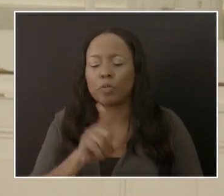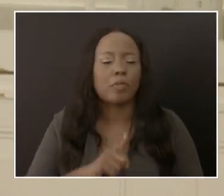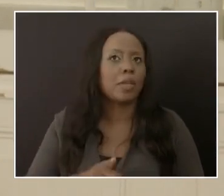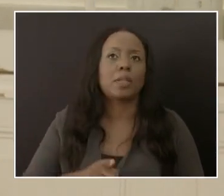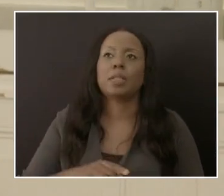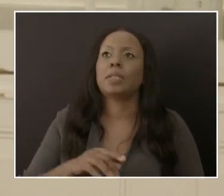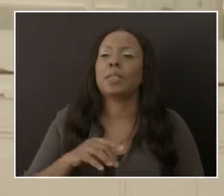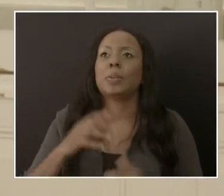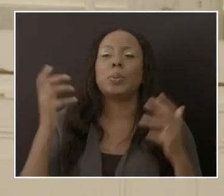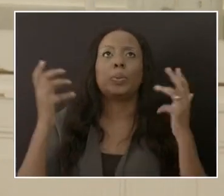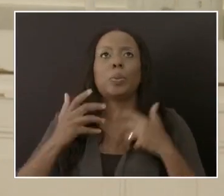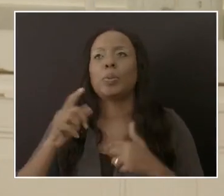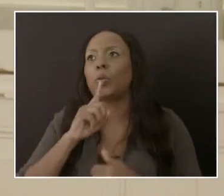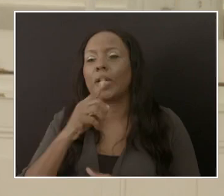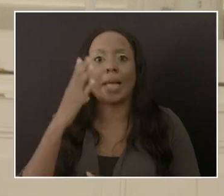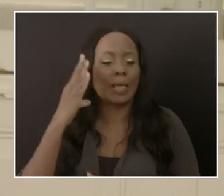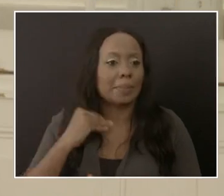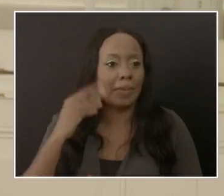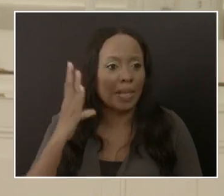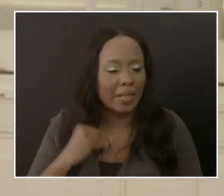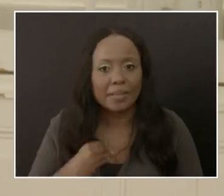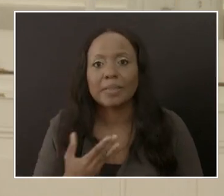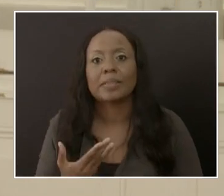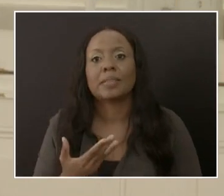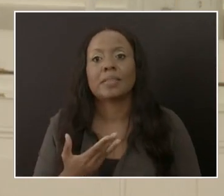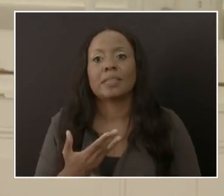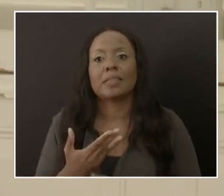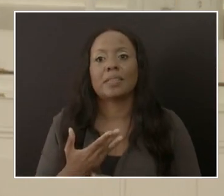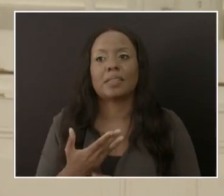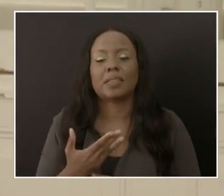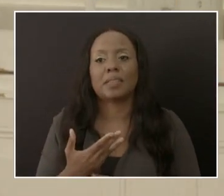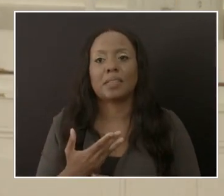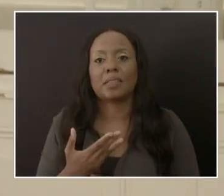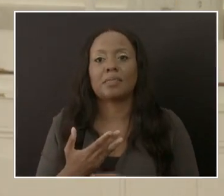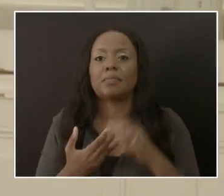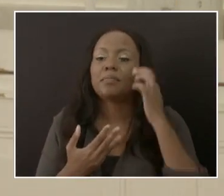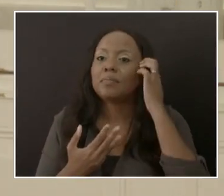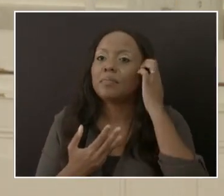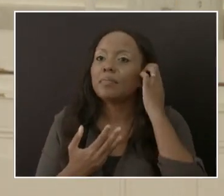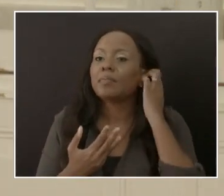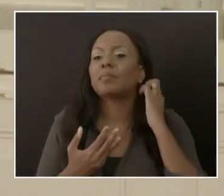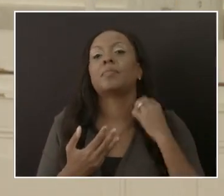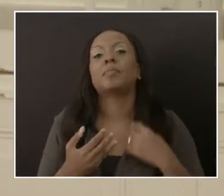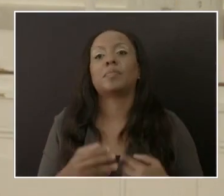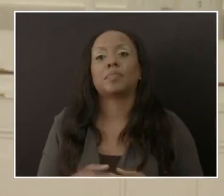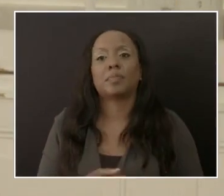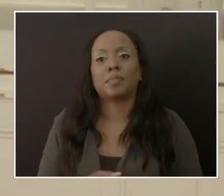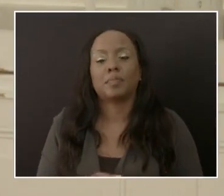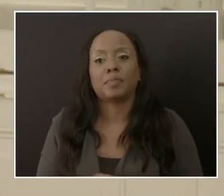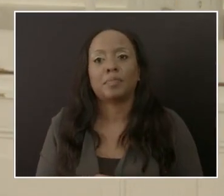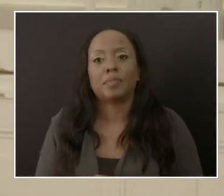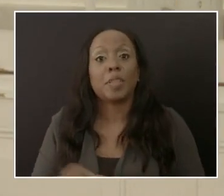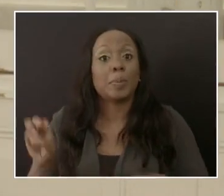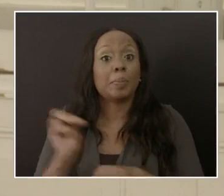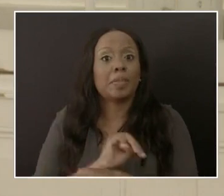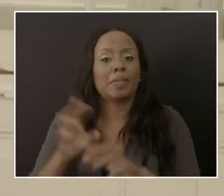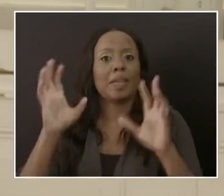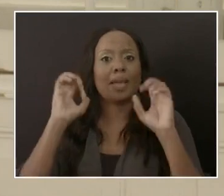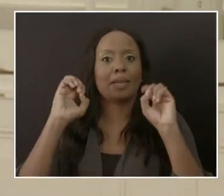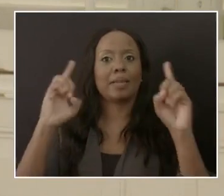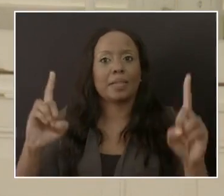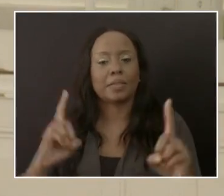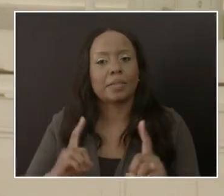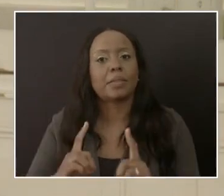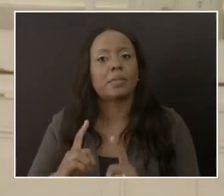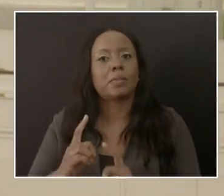the intention of education the Ministry of Education is to make sure that at some